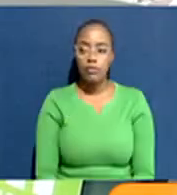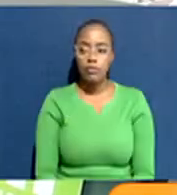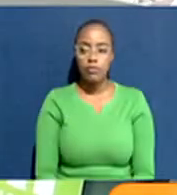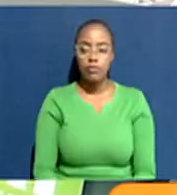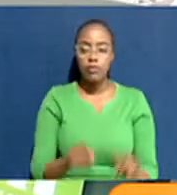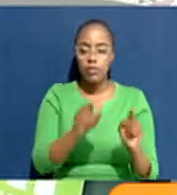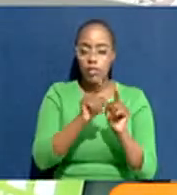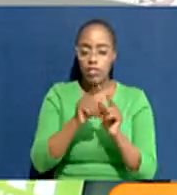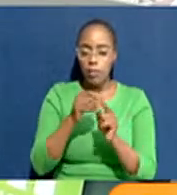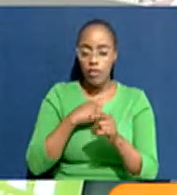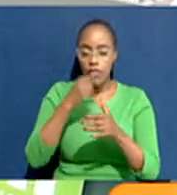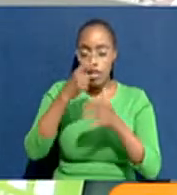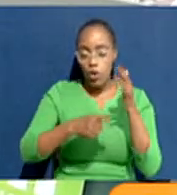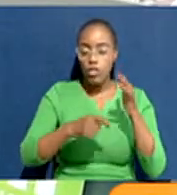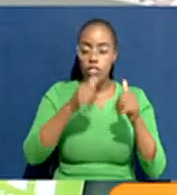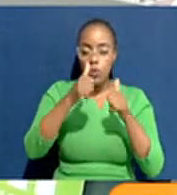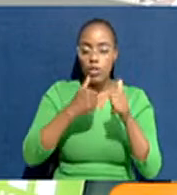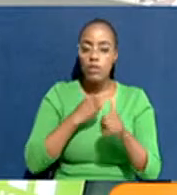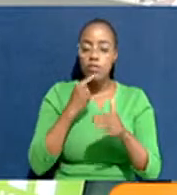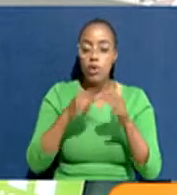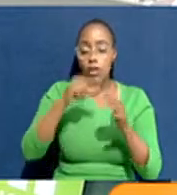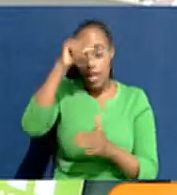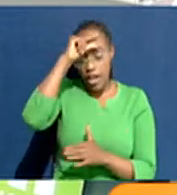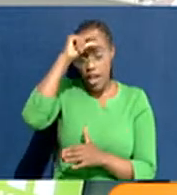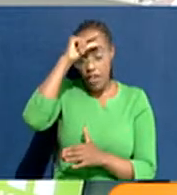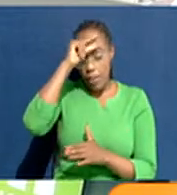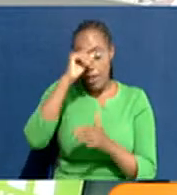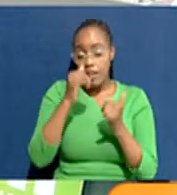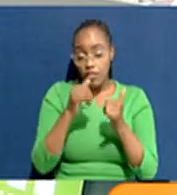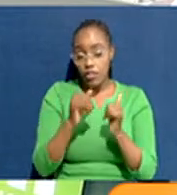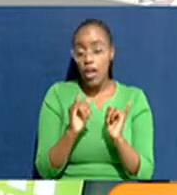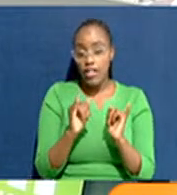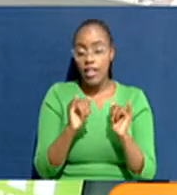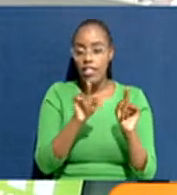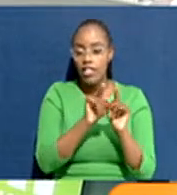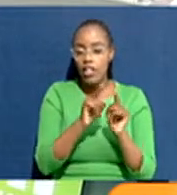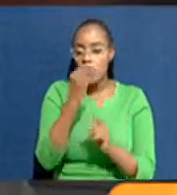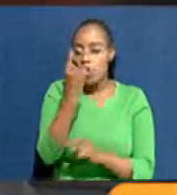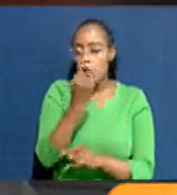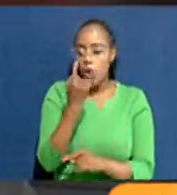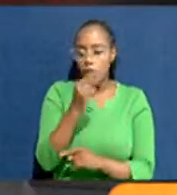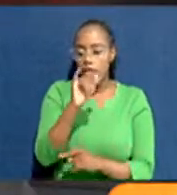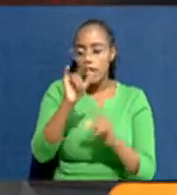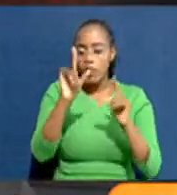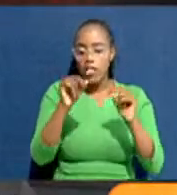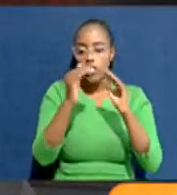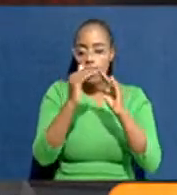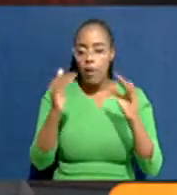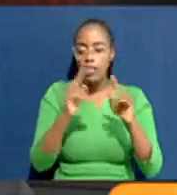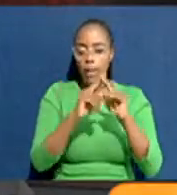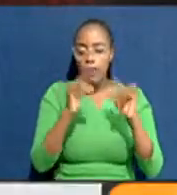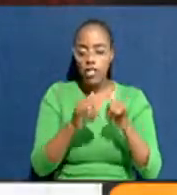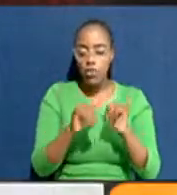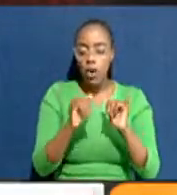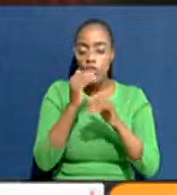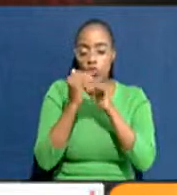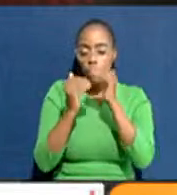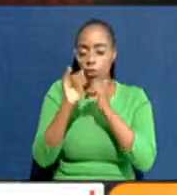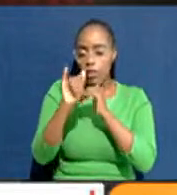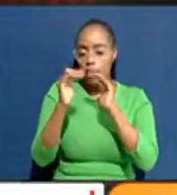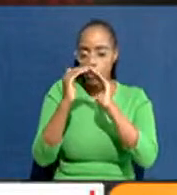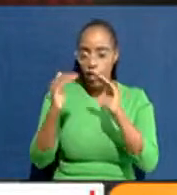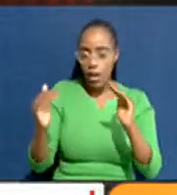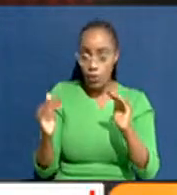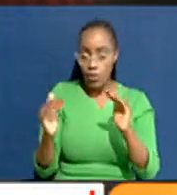possibilities. And that's why we were saying that government has already tried this. And not just with affordable housing, they also tried police housing. And